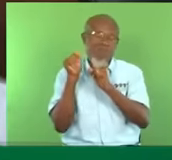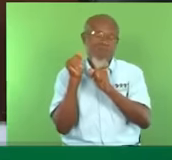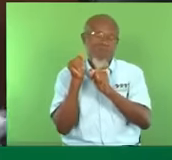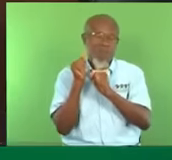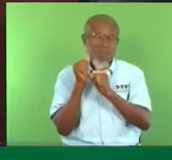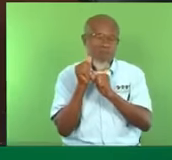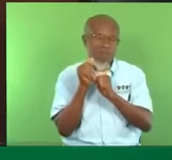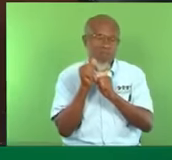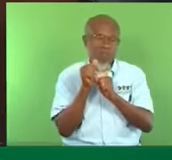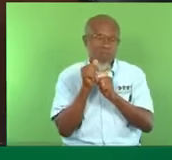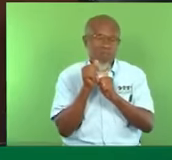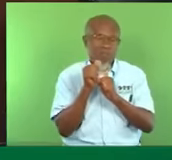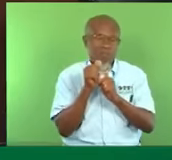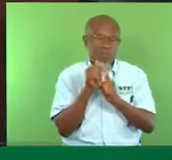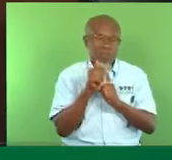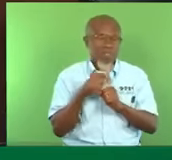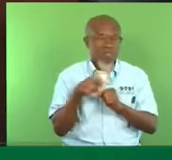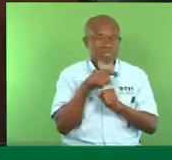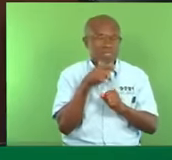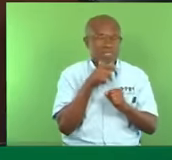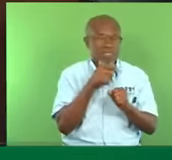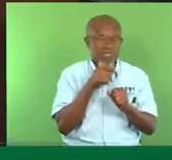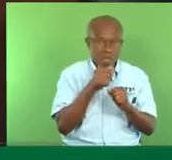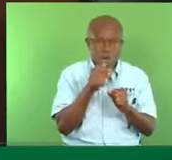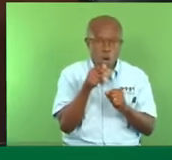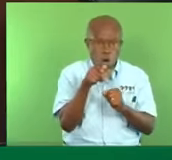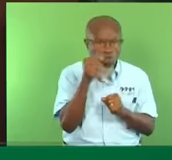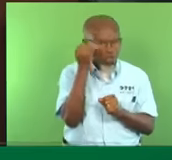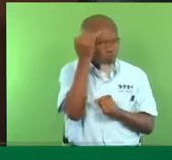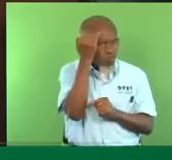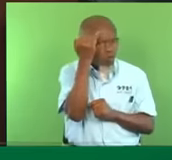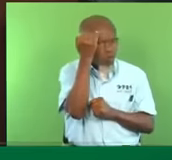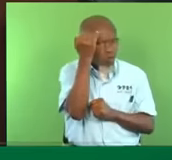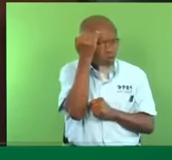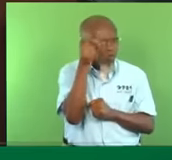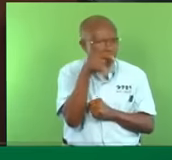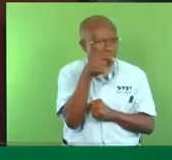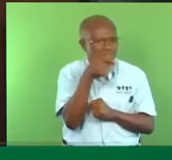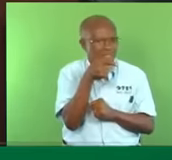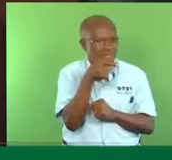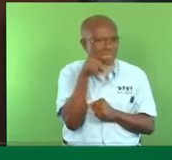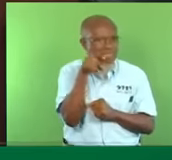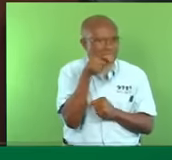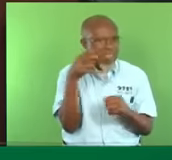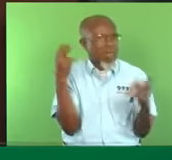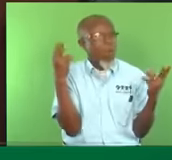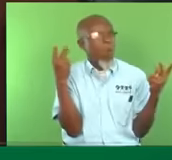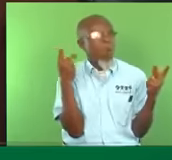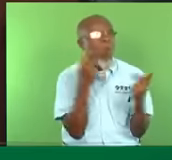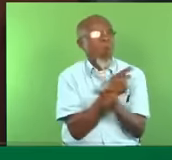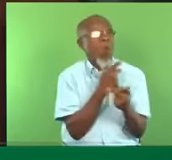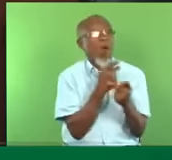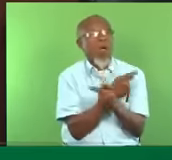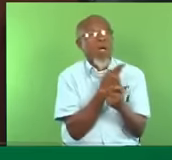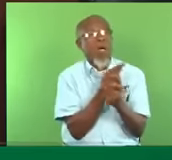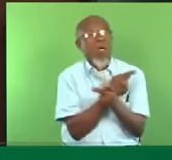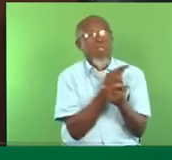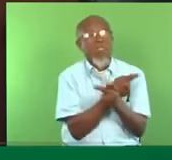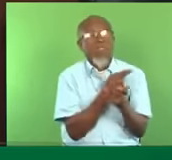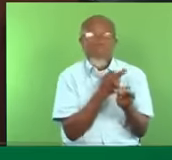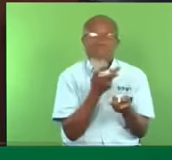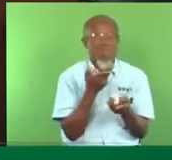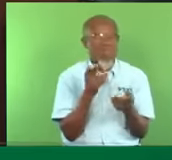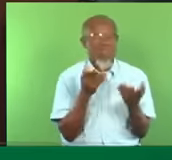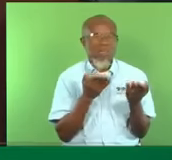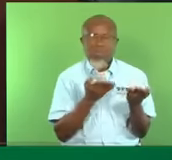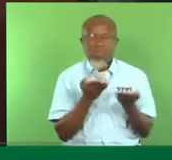is now legendary. He is now legendary in this land as the worst-performing Minister of National Security in